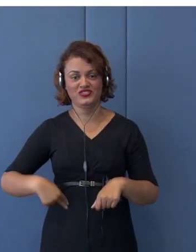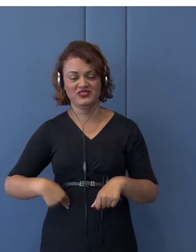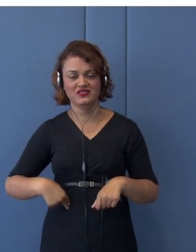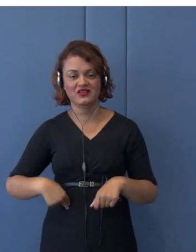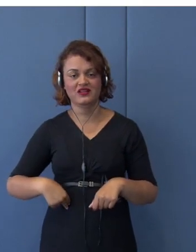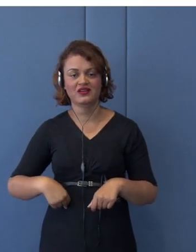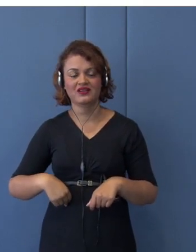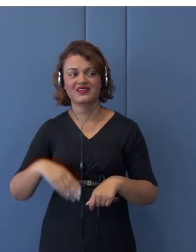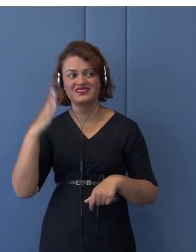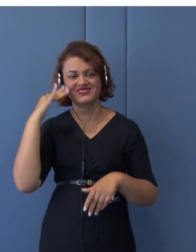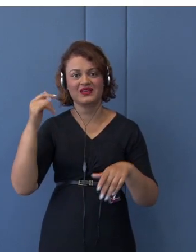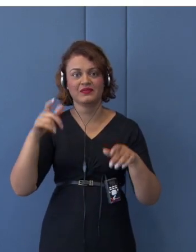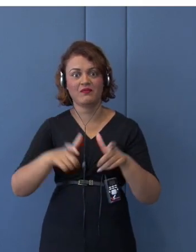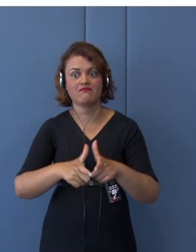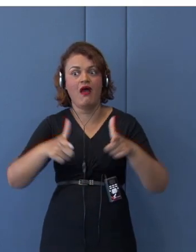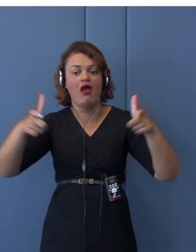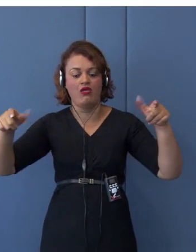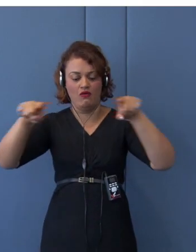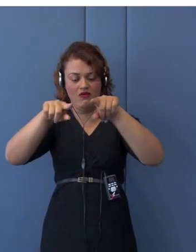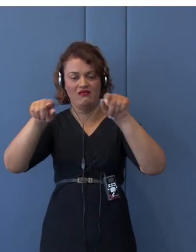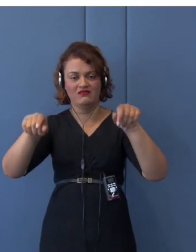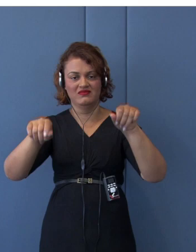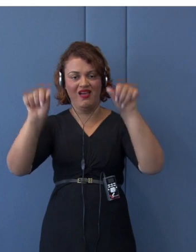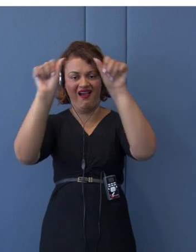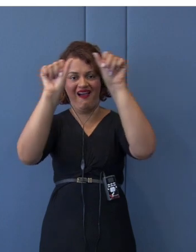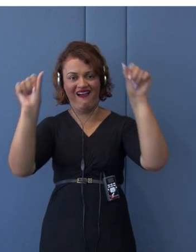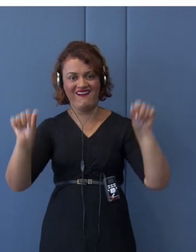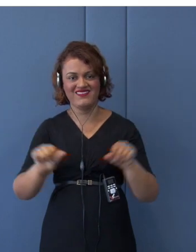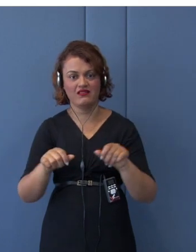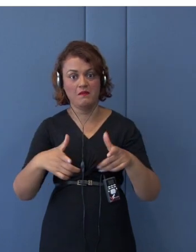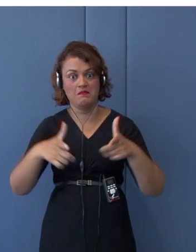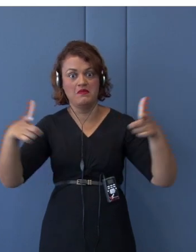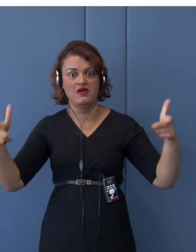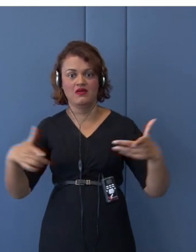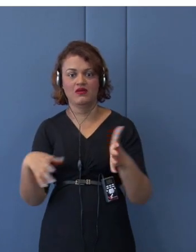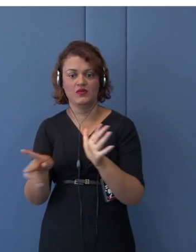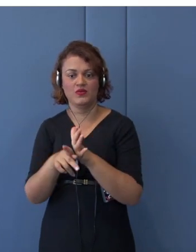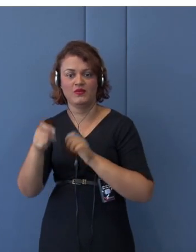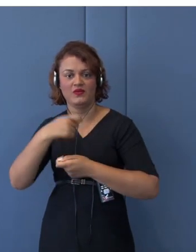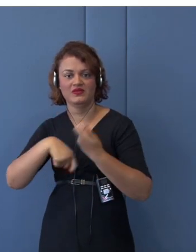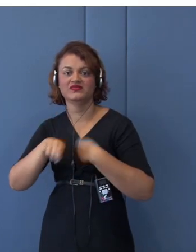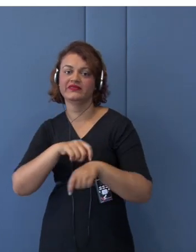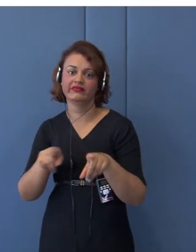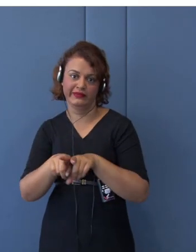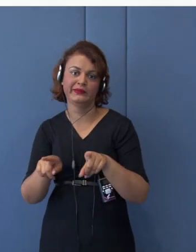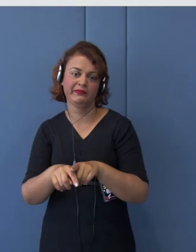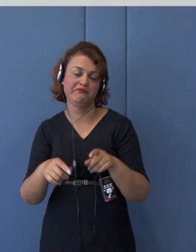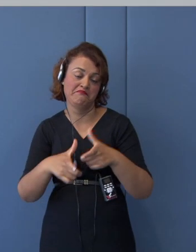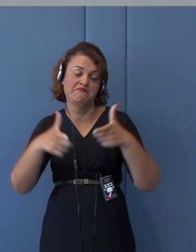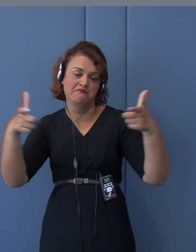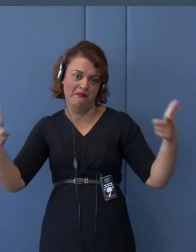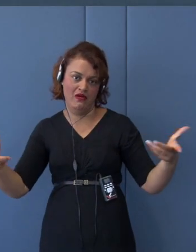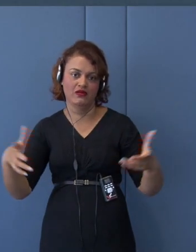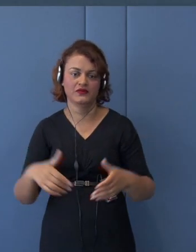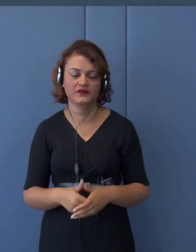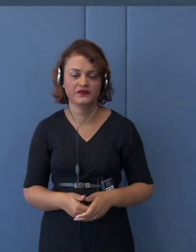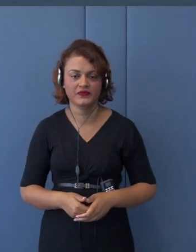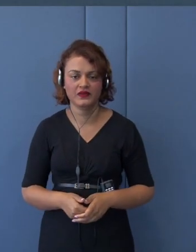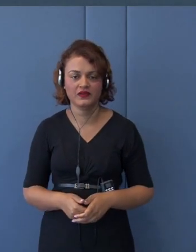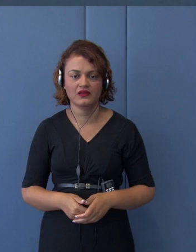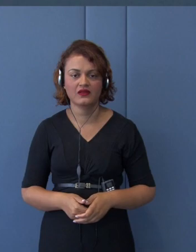You see, maybe a little bit, you know, too much, you know, the presence of China.